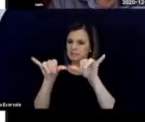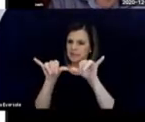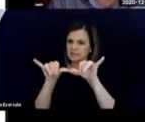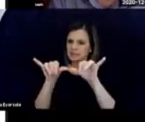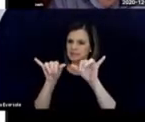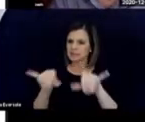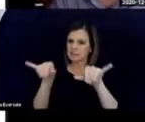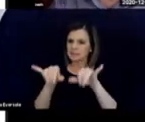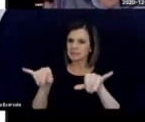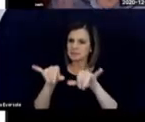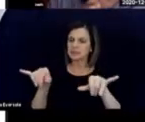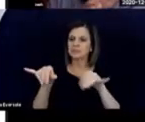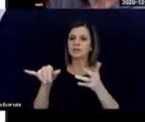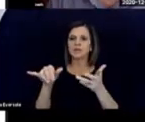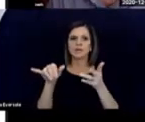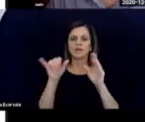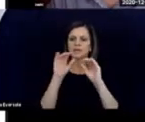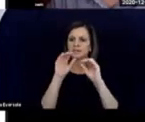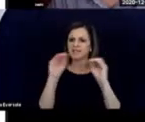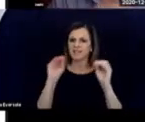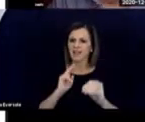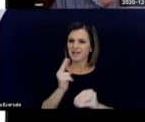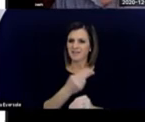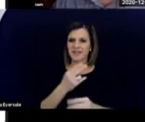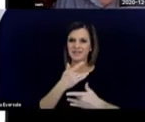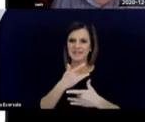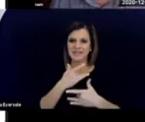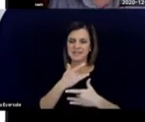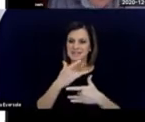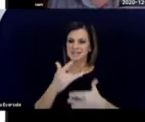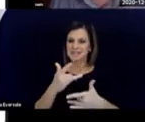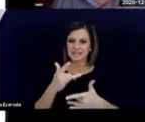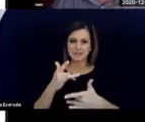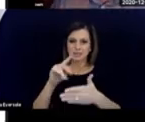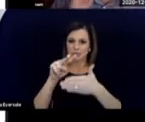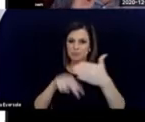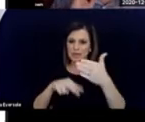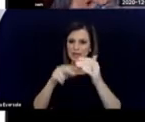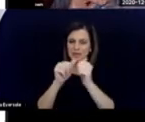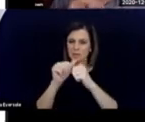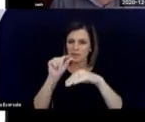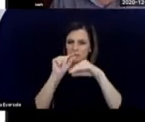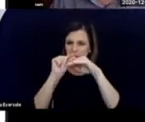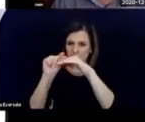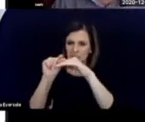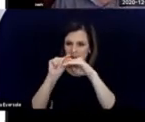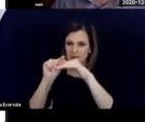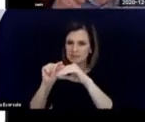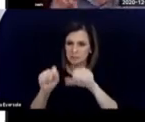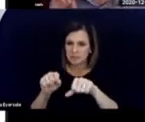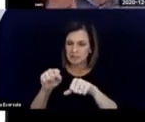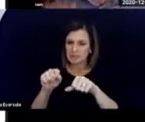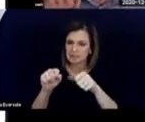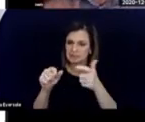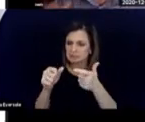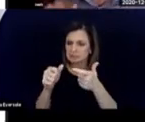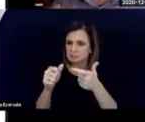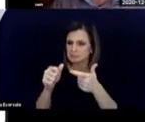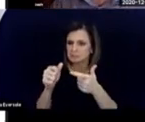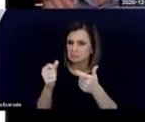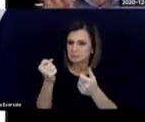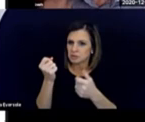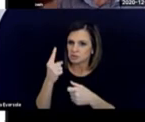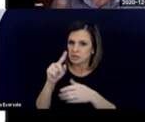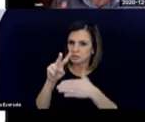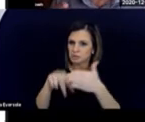smallest possible font that we can just manage to read. Equally, we don't put the radio on. So it's just loud